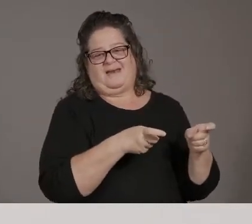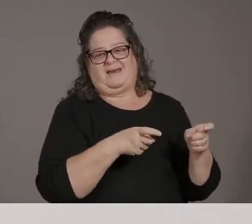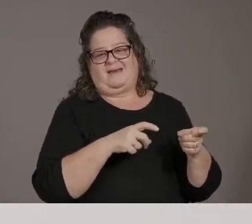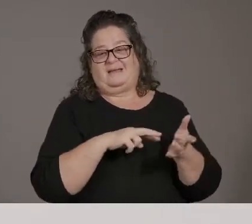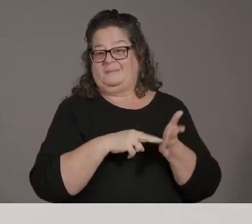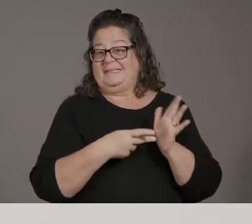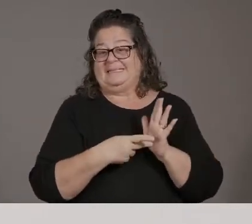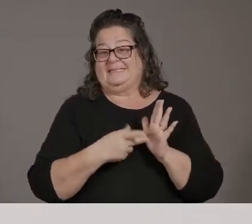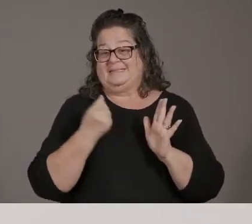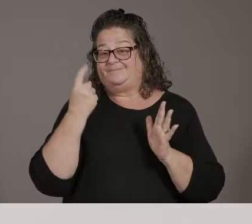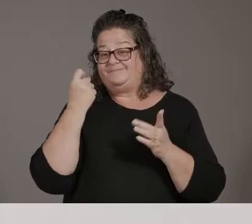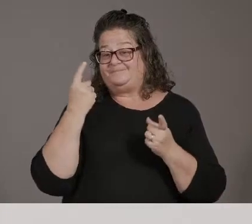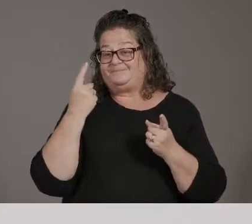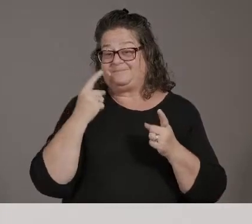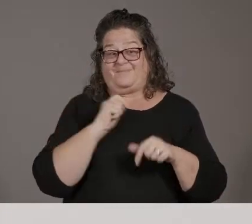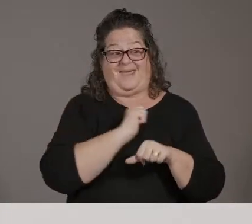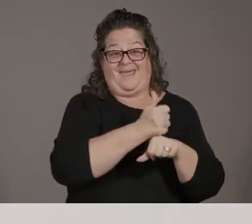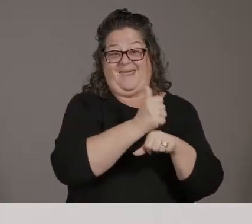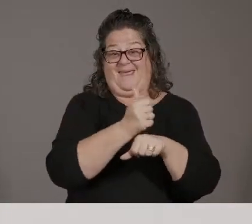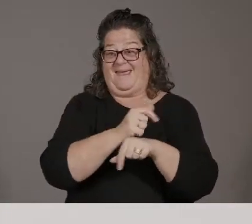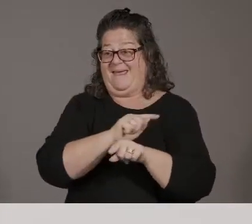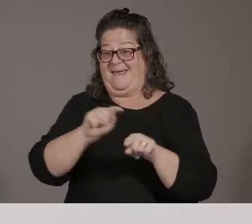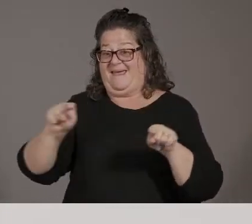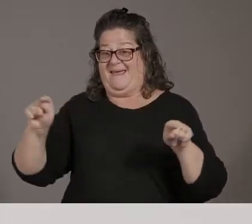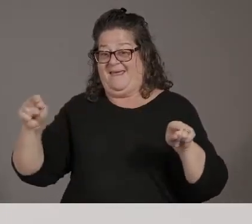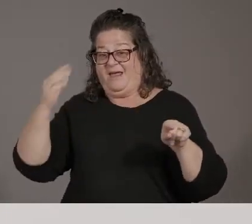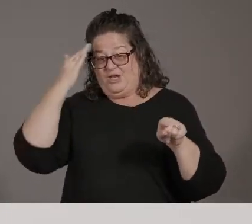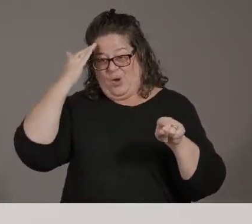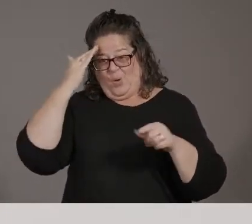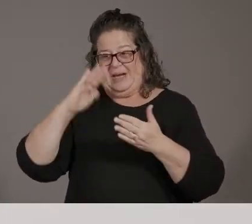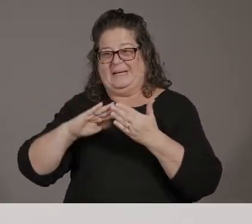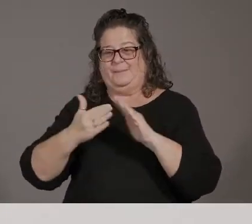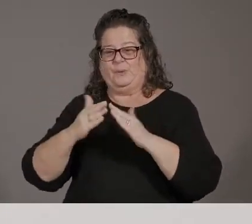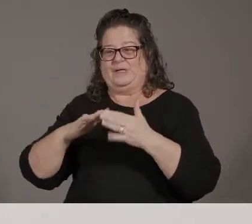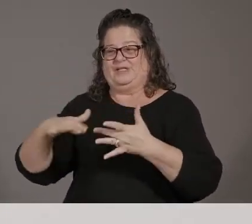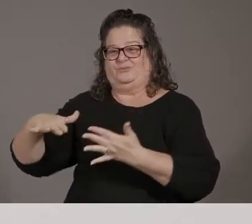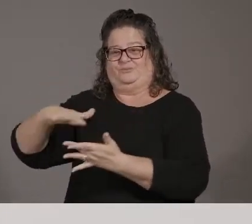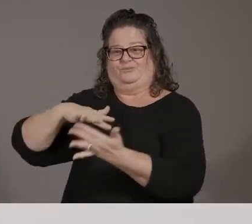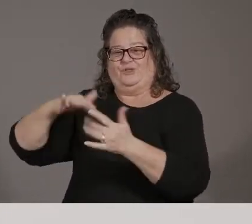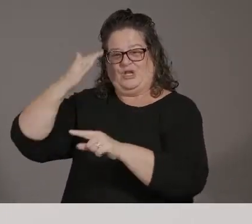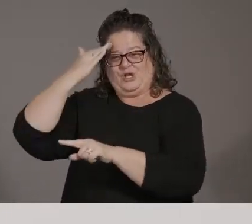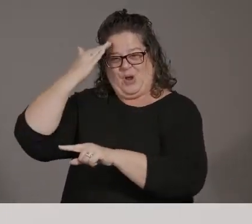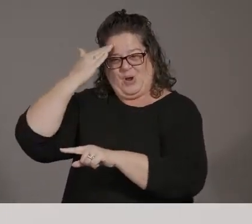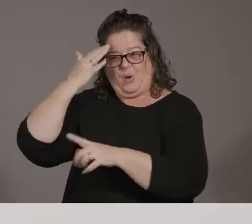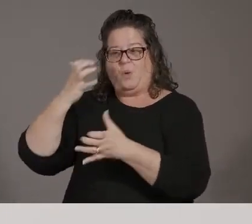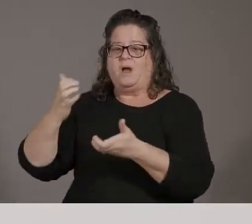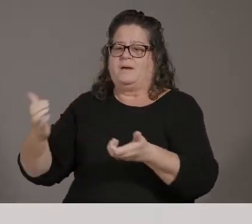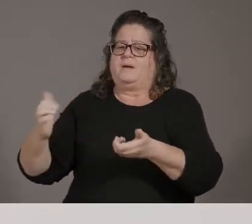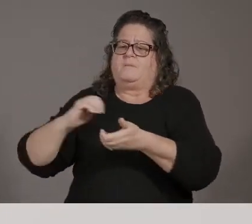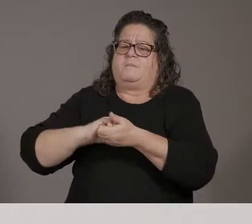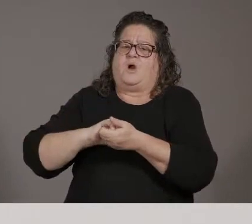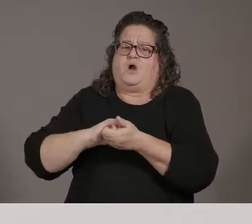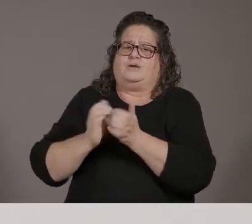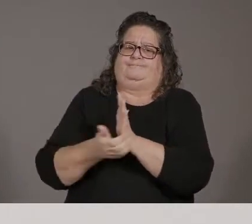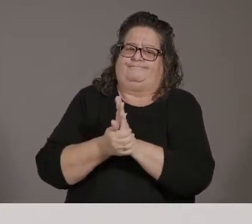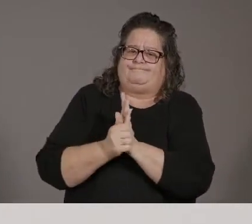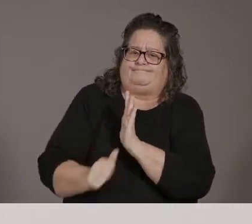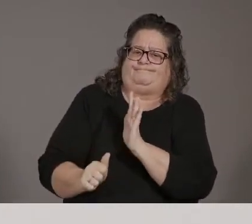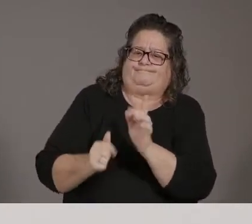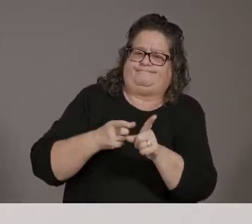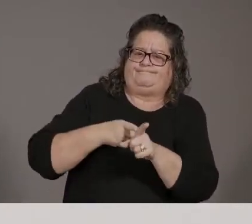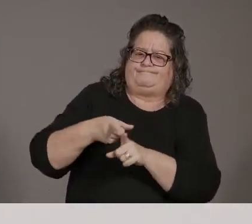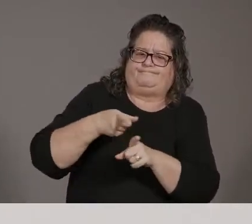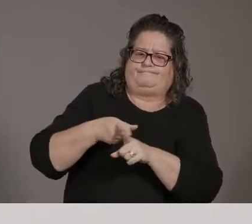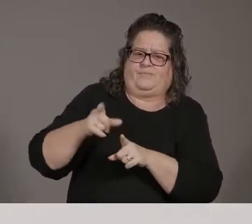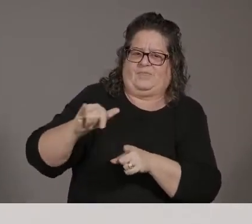where those high risk areas are and really focusing on working with the experts in those communities to do the pop-ups, the mobile, the, you know,